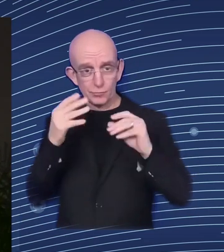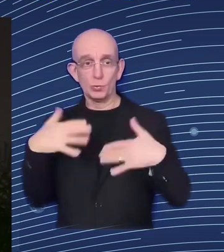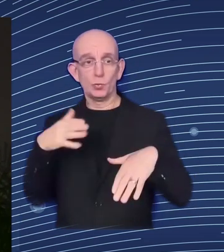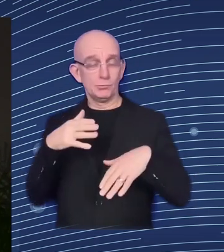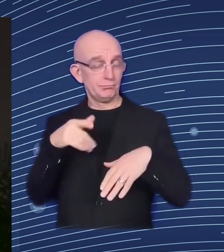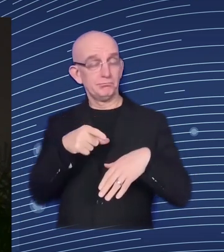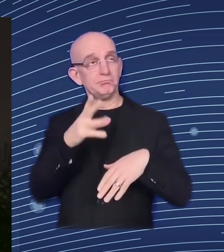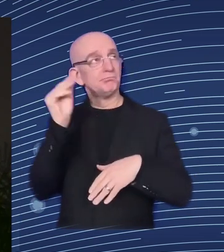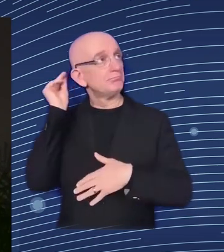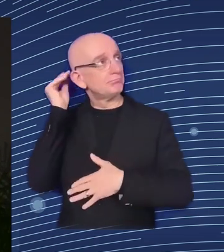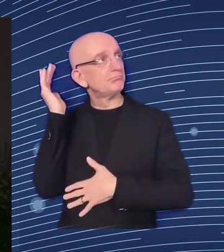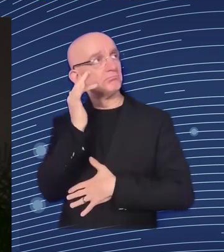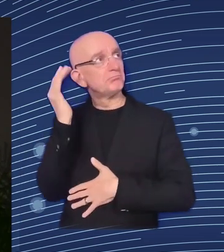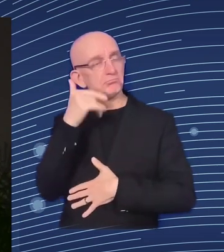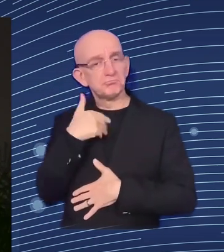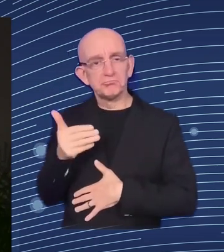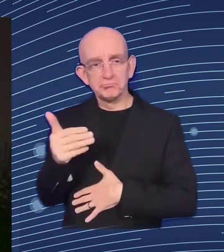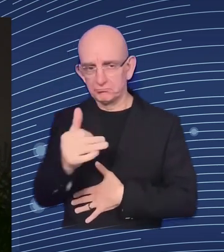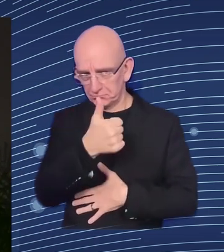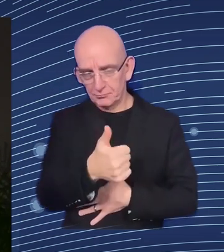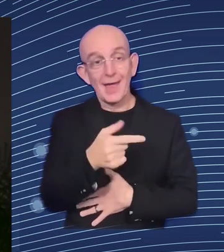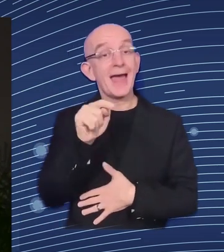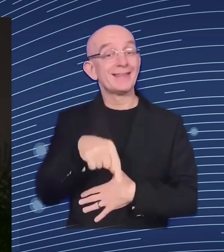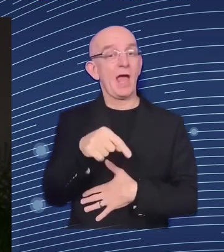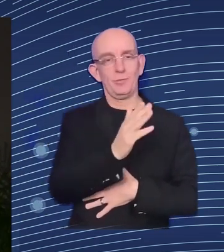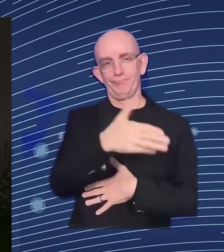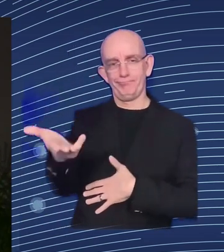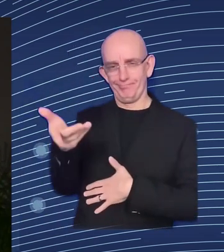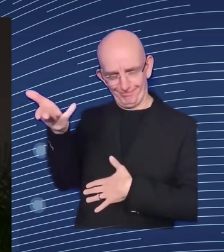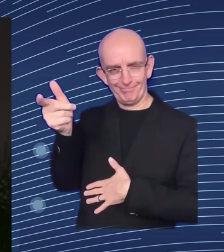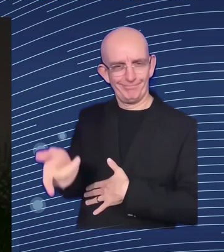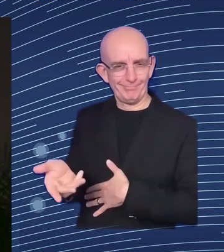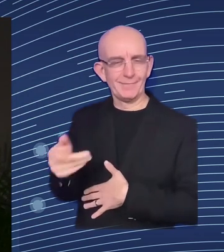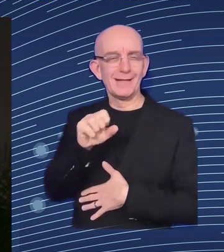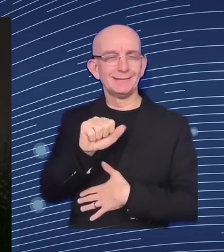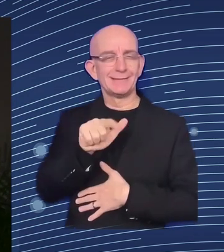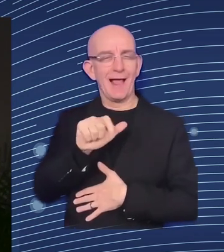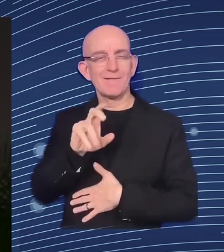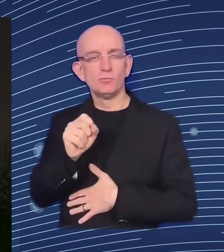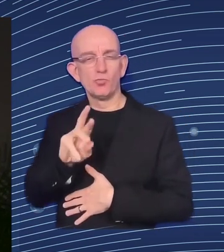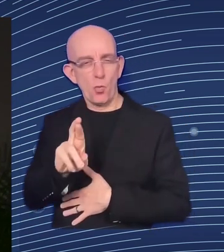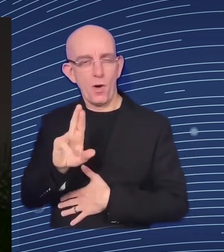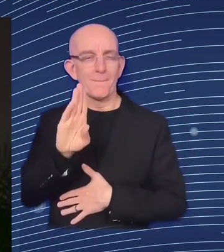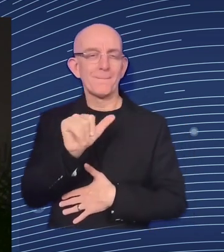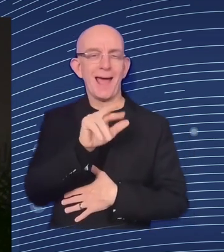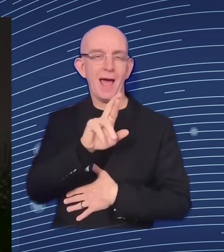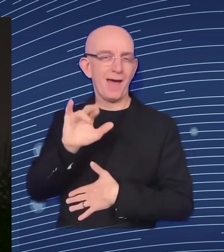give us some insights. I believe Euromod, which is a tool that is